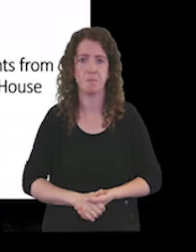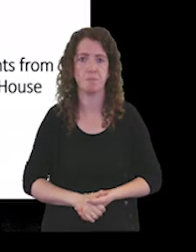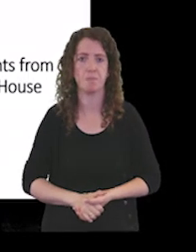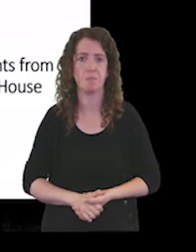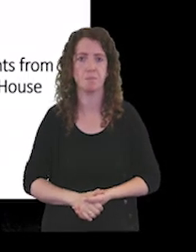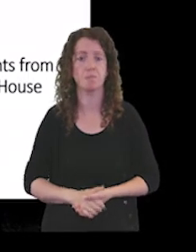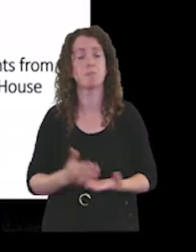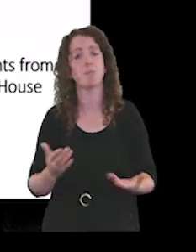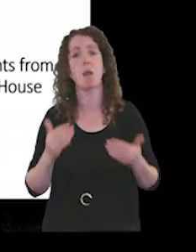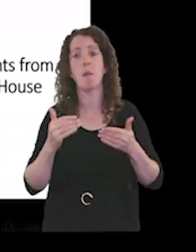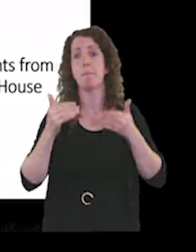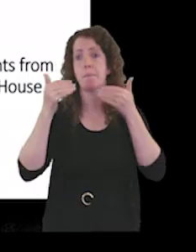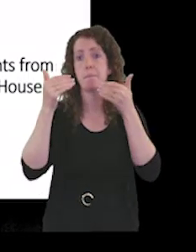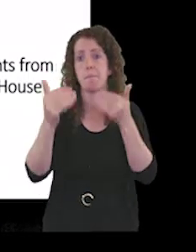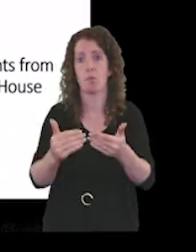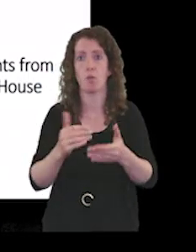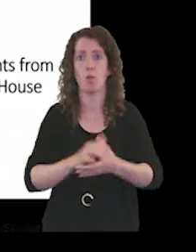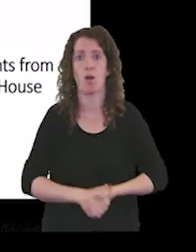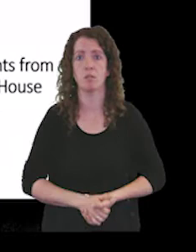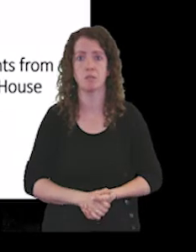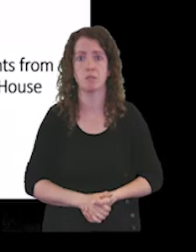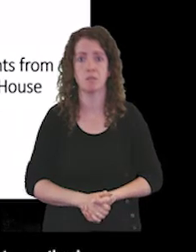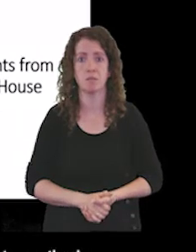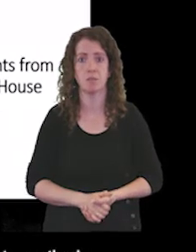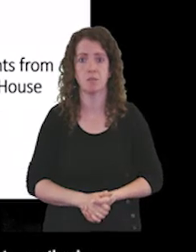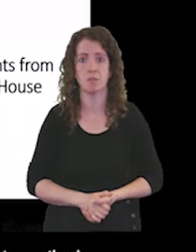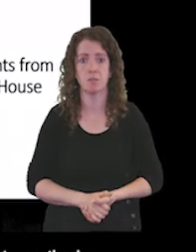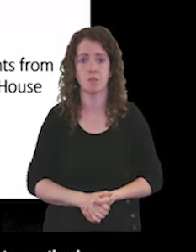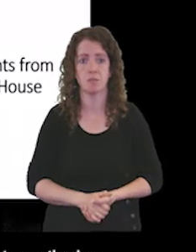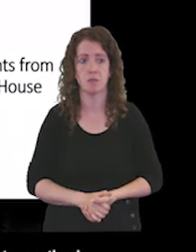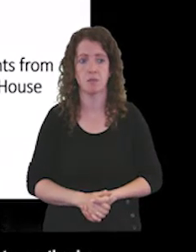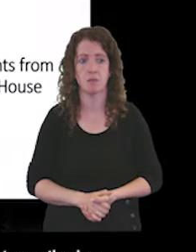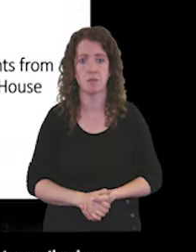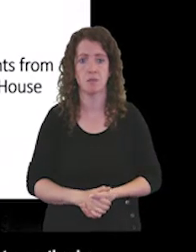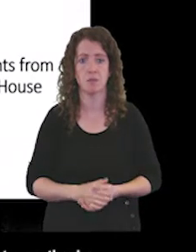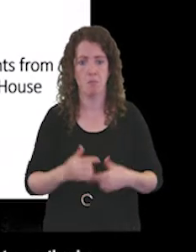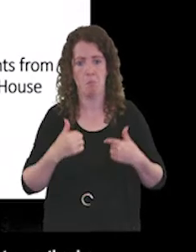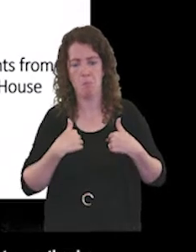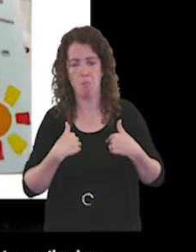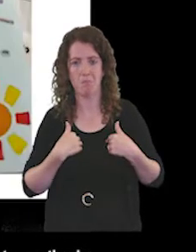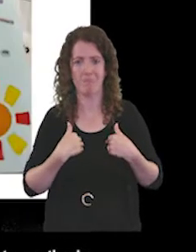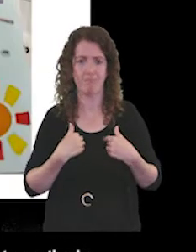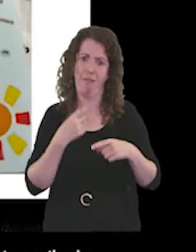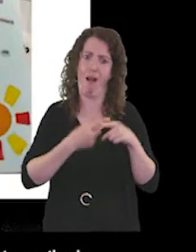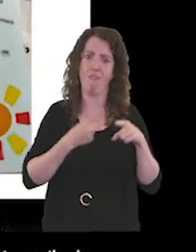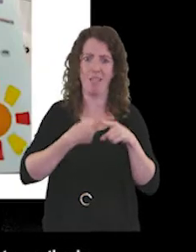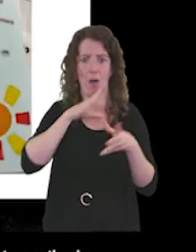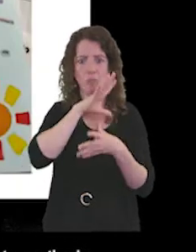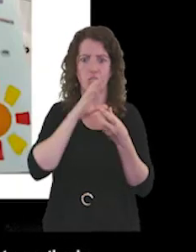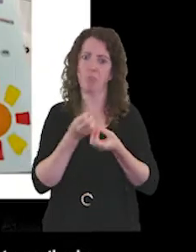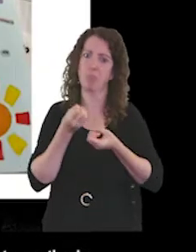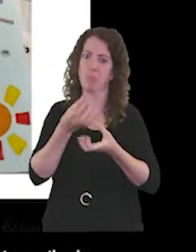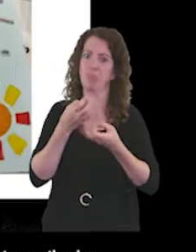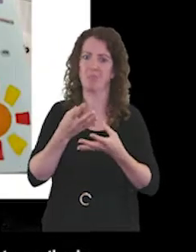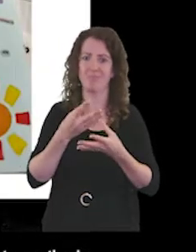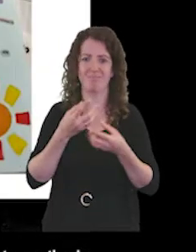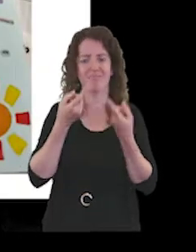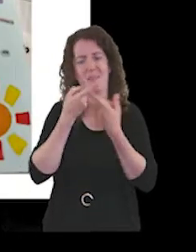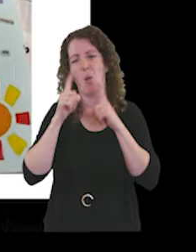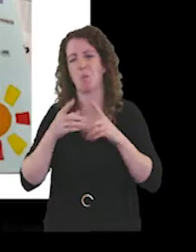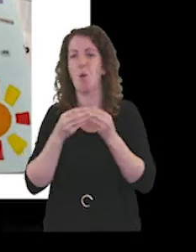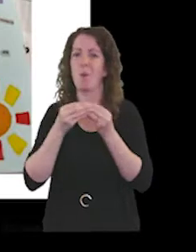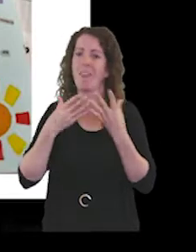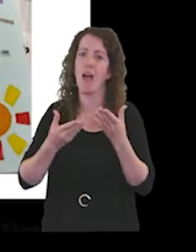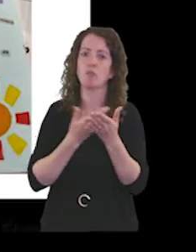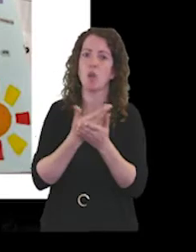Moving on, I could not do a half hour summary without mentioning the Care Quality Commission.